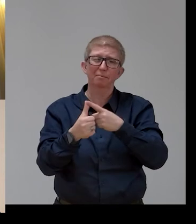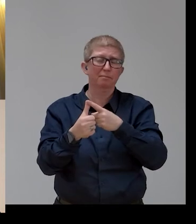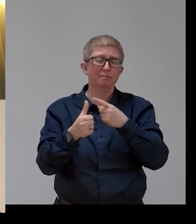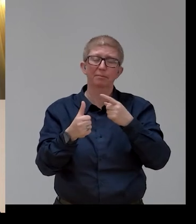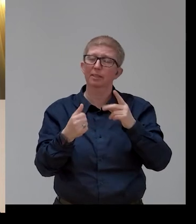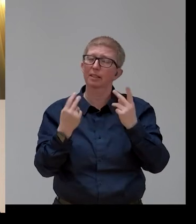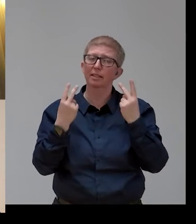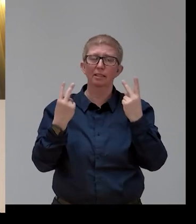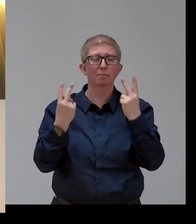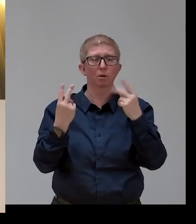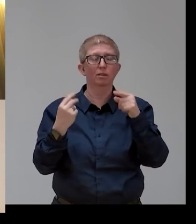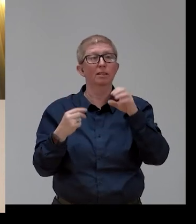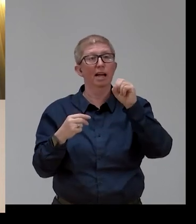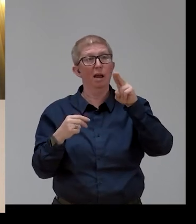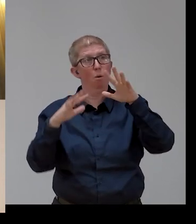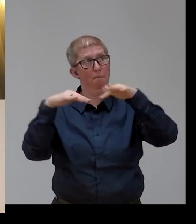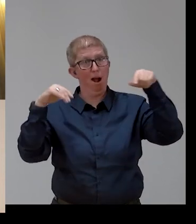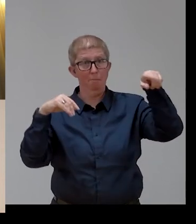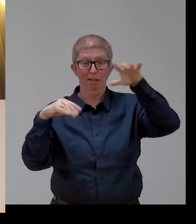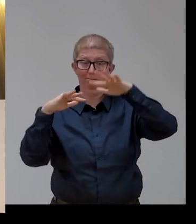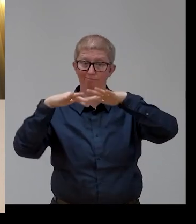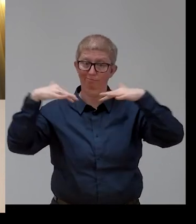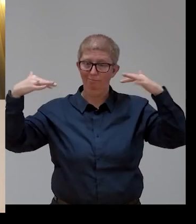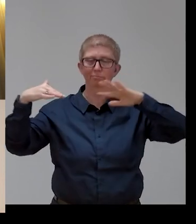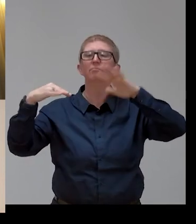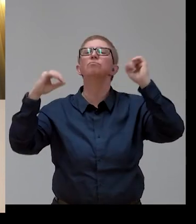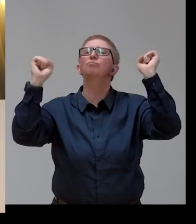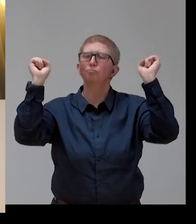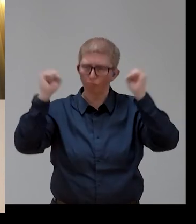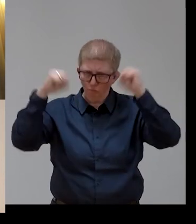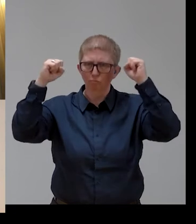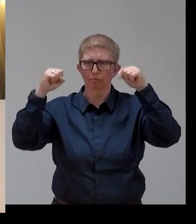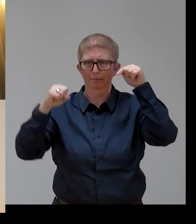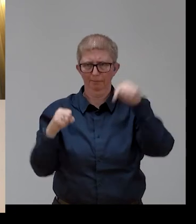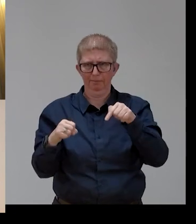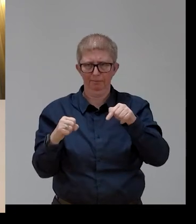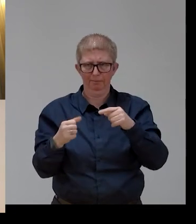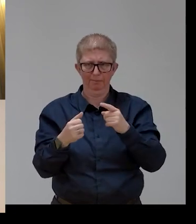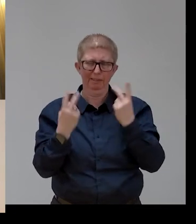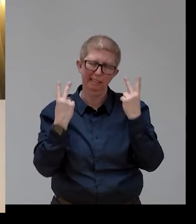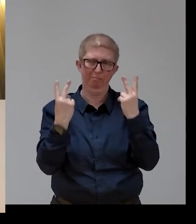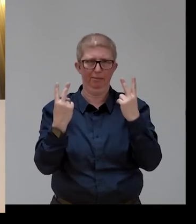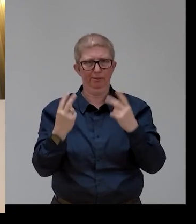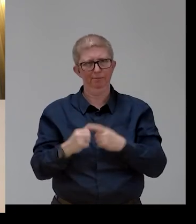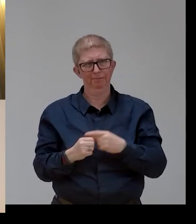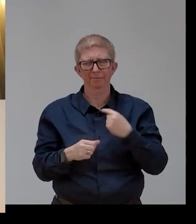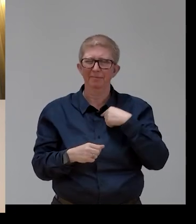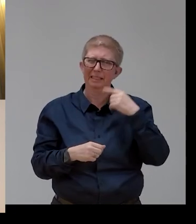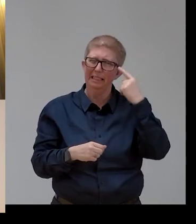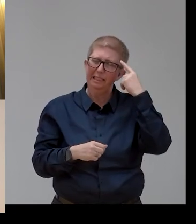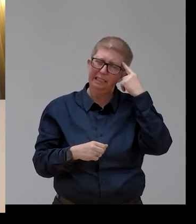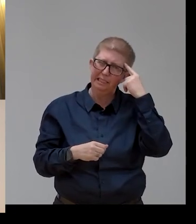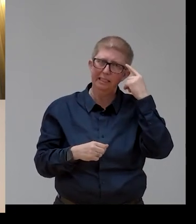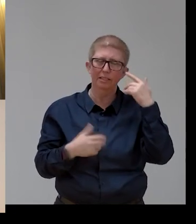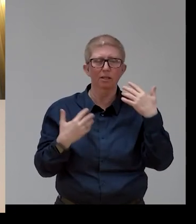I really think that this is crucial because we will have